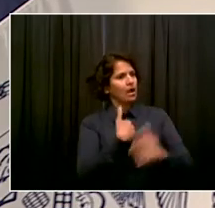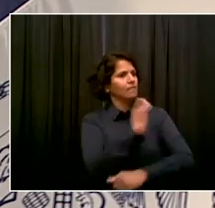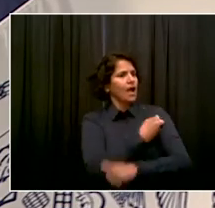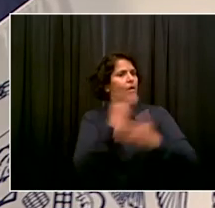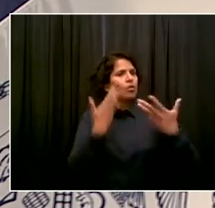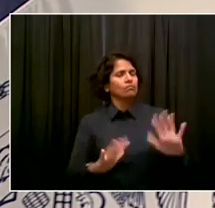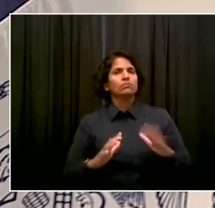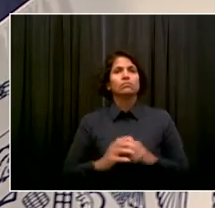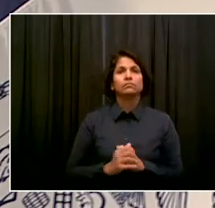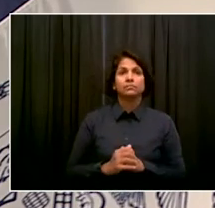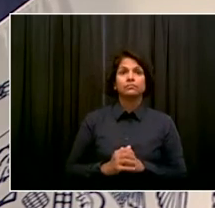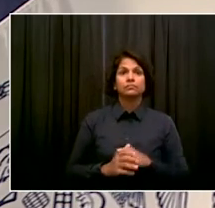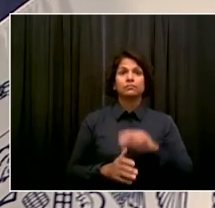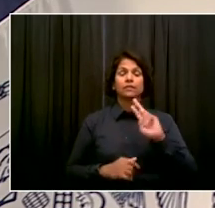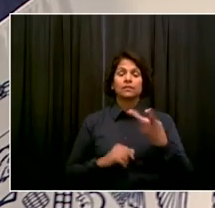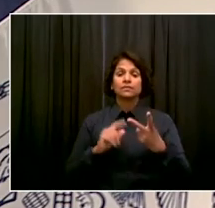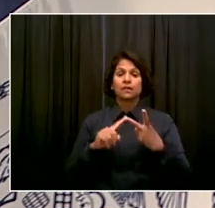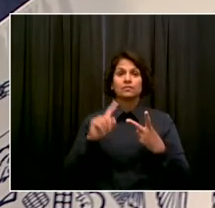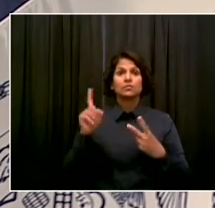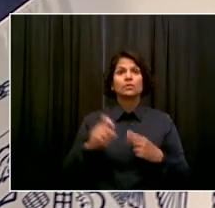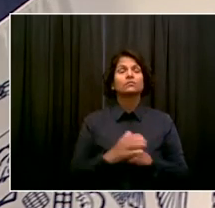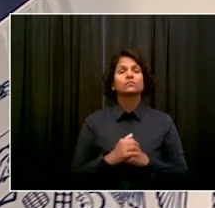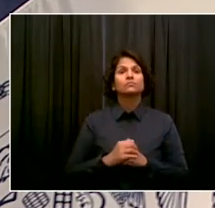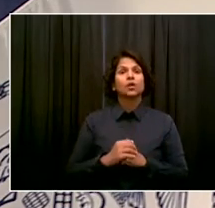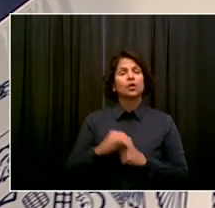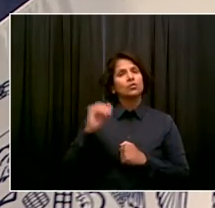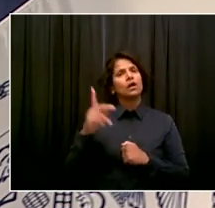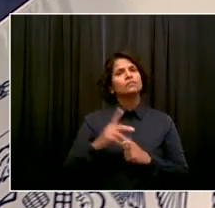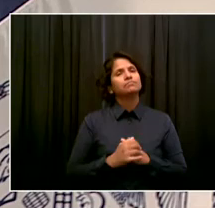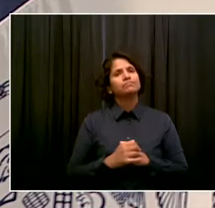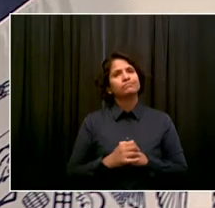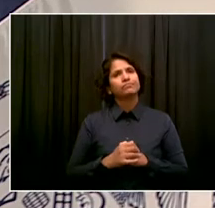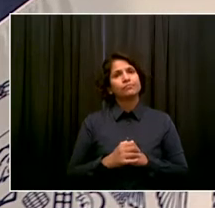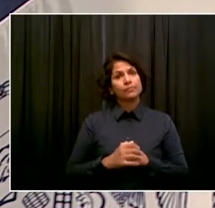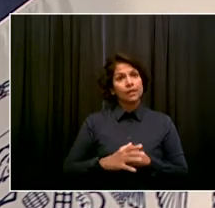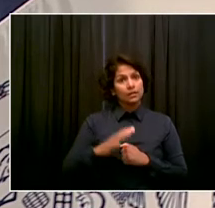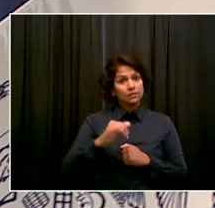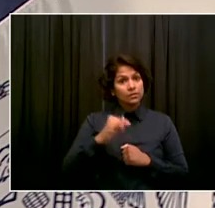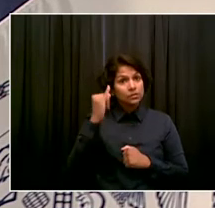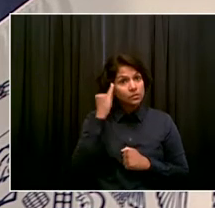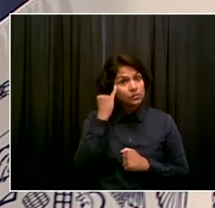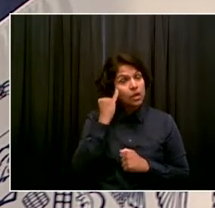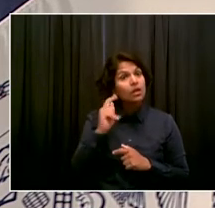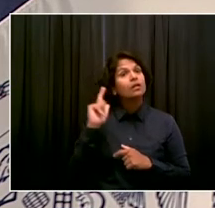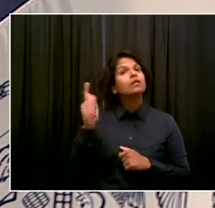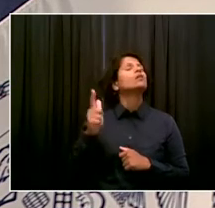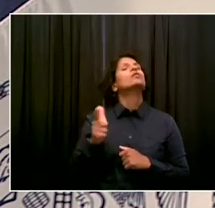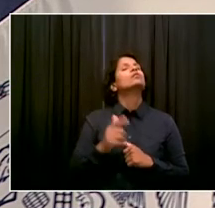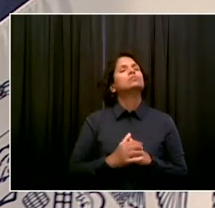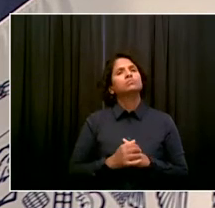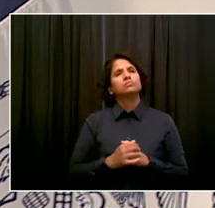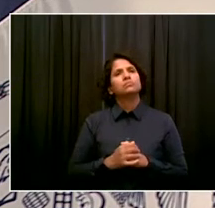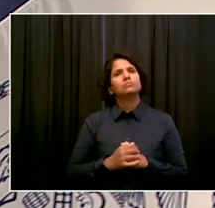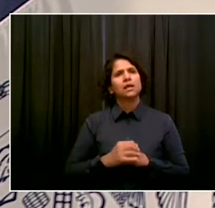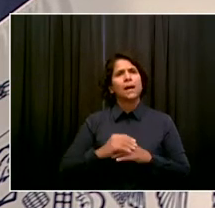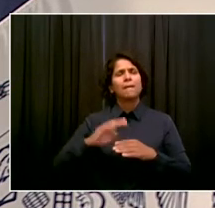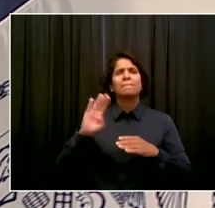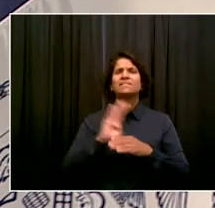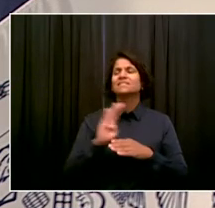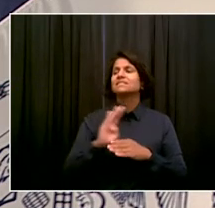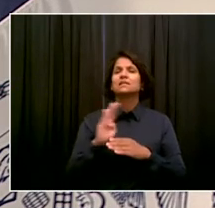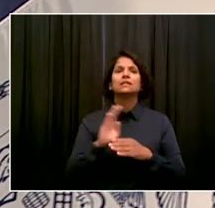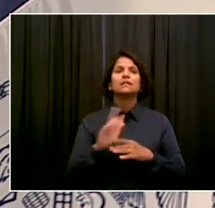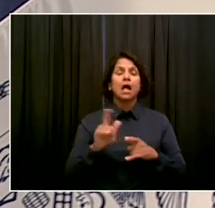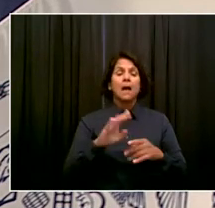And do you know what kind of penalties businesses might face if they don't enforce this? Like it was very difficult for